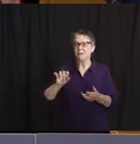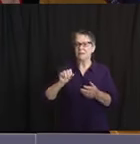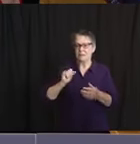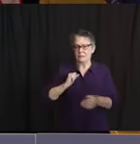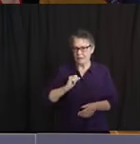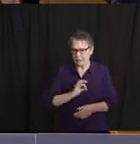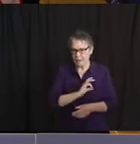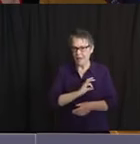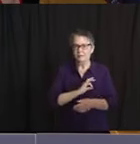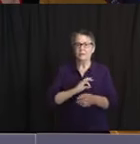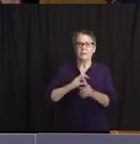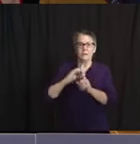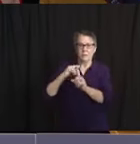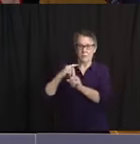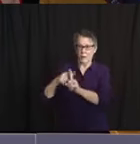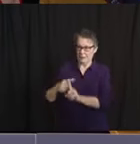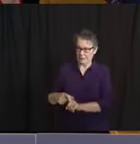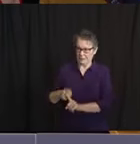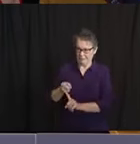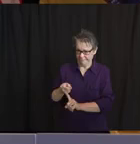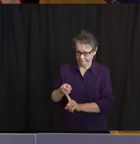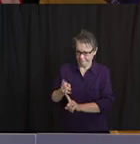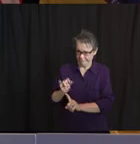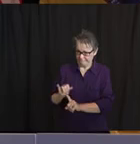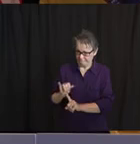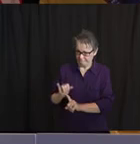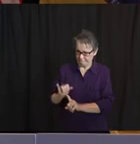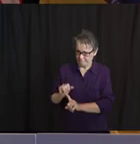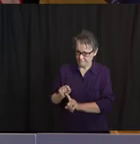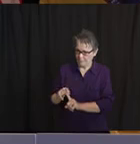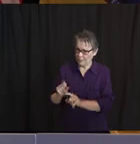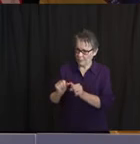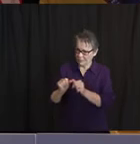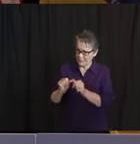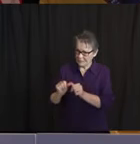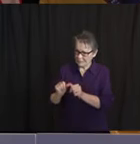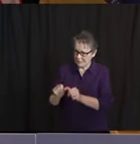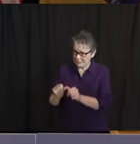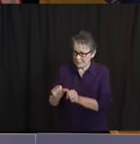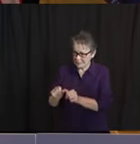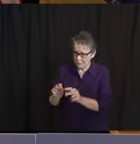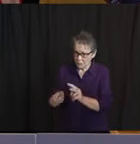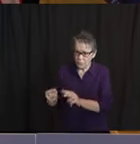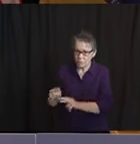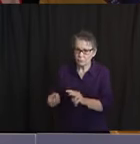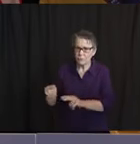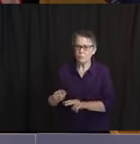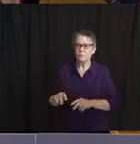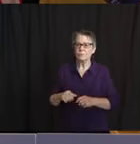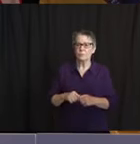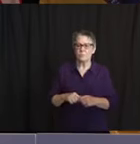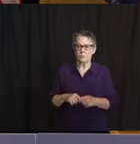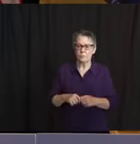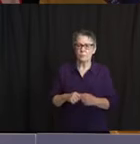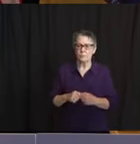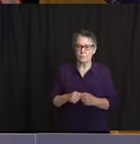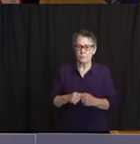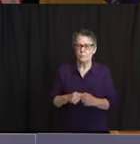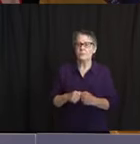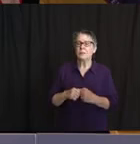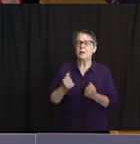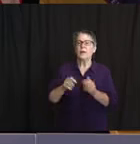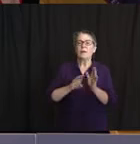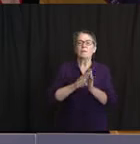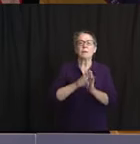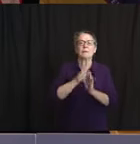is completed as well. The state developmental centers have completed testing in their facilities, and we are now working